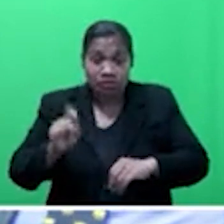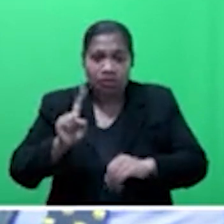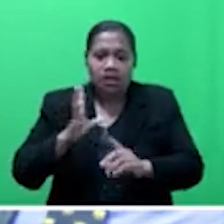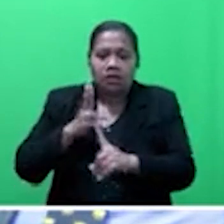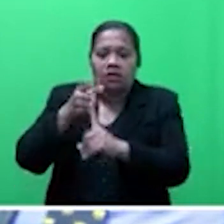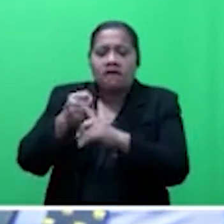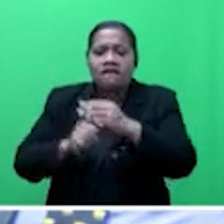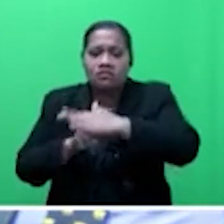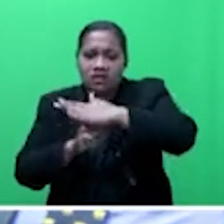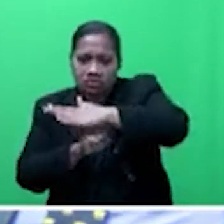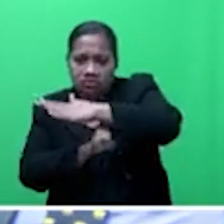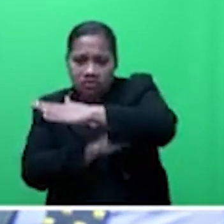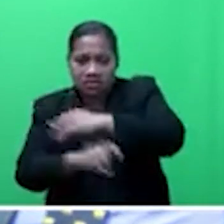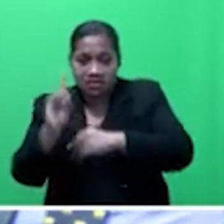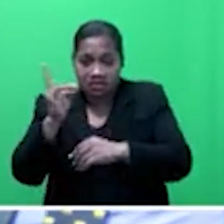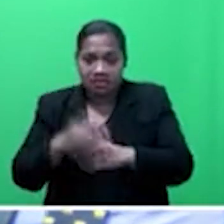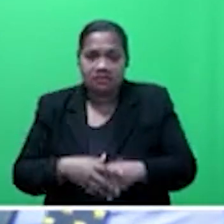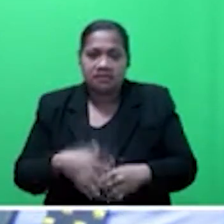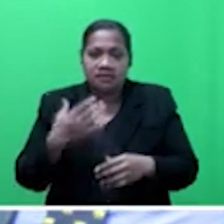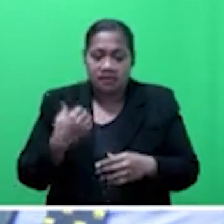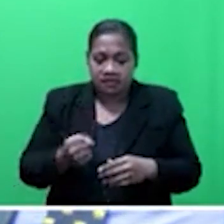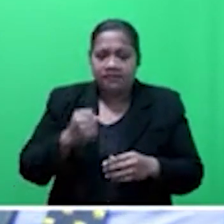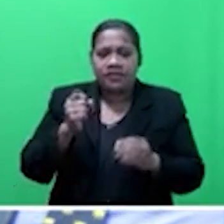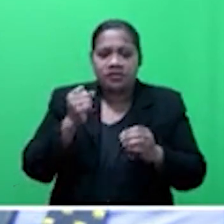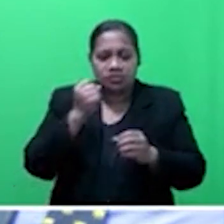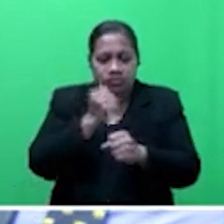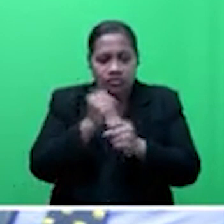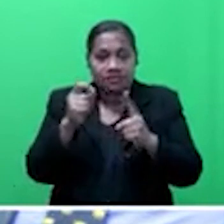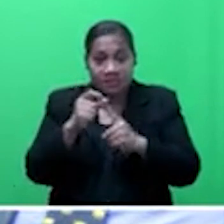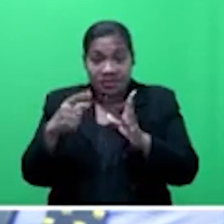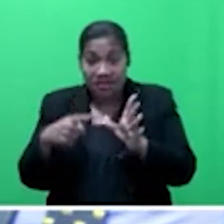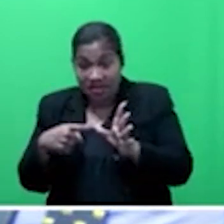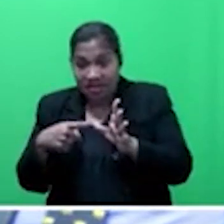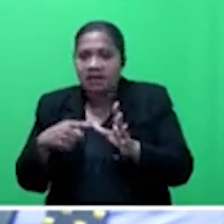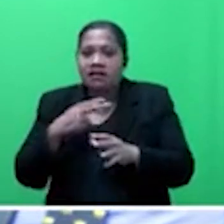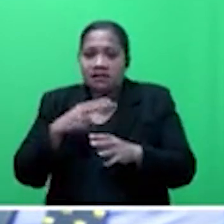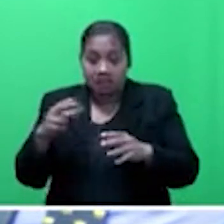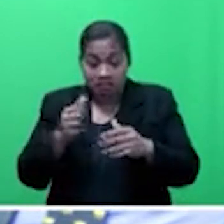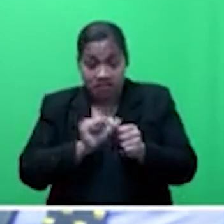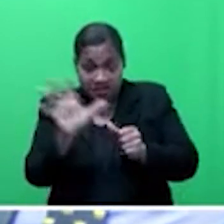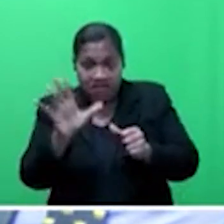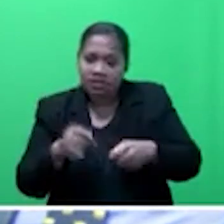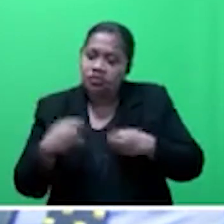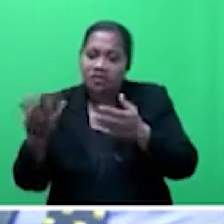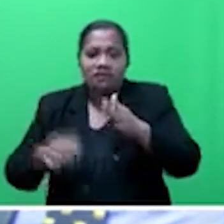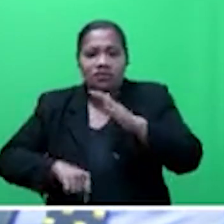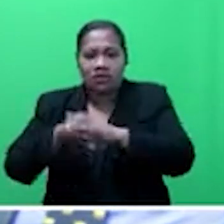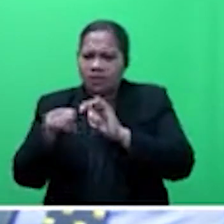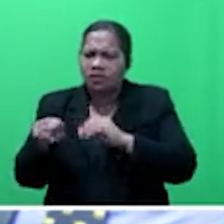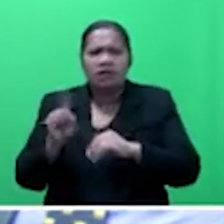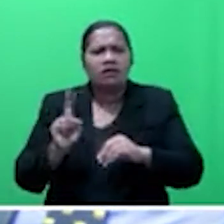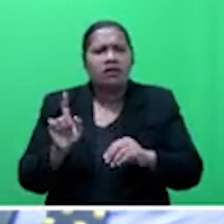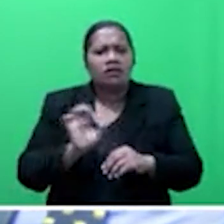degree, obtained excellent GPA and were given toppers. This created unfair and